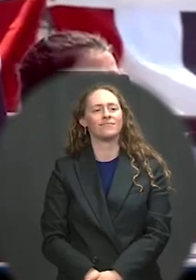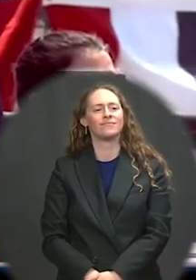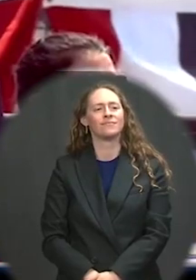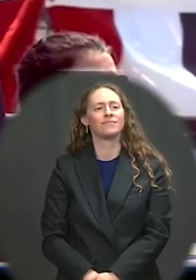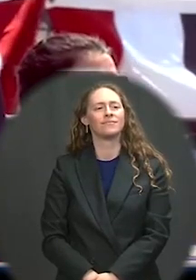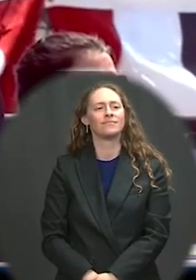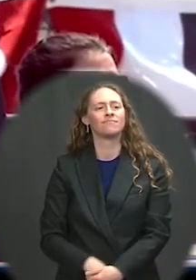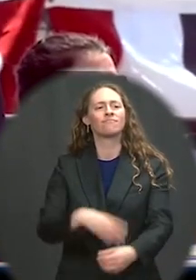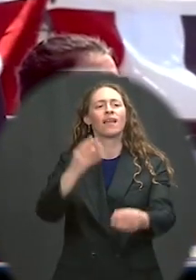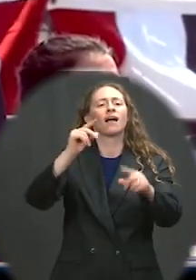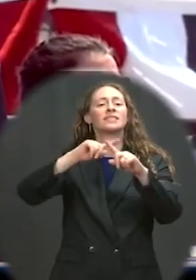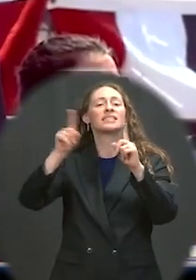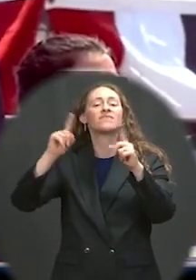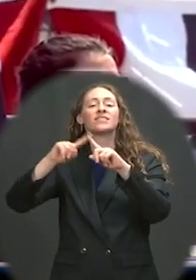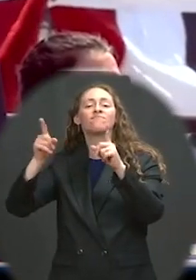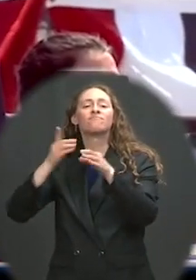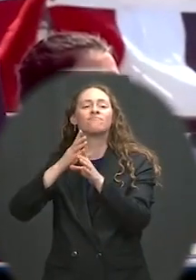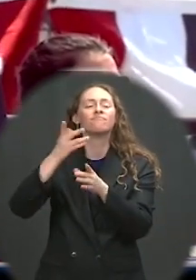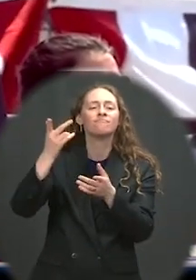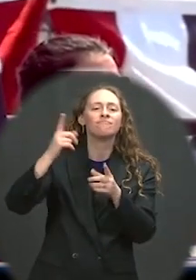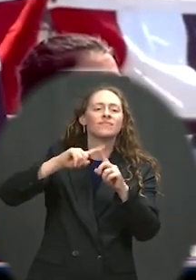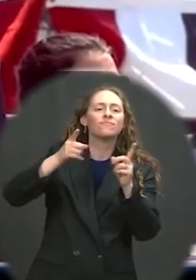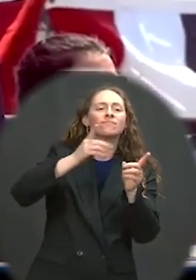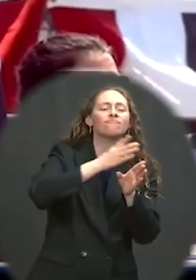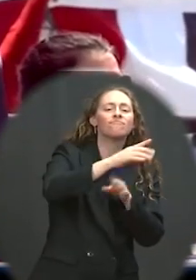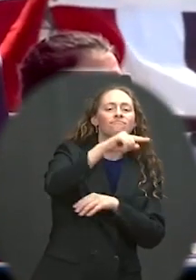Islanders. Each of you —